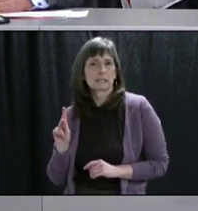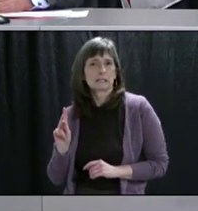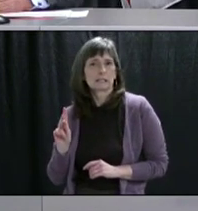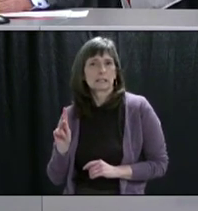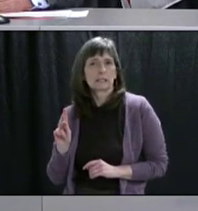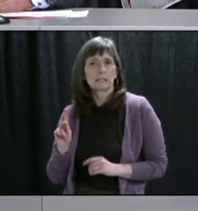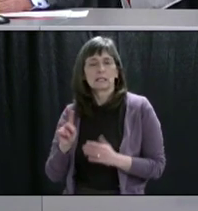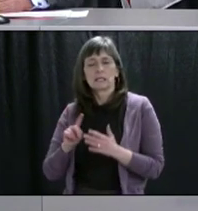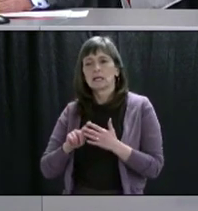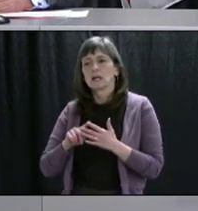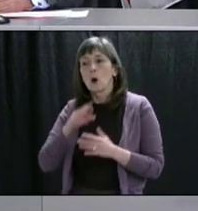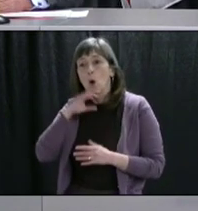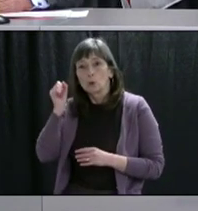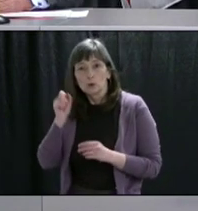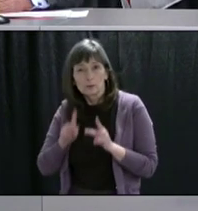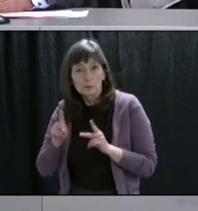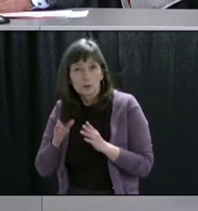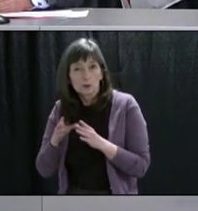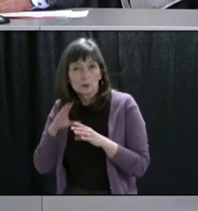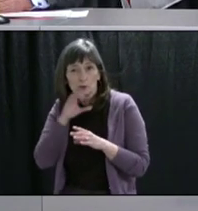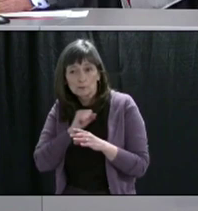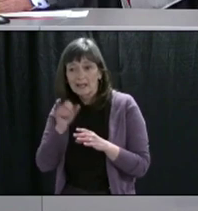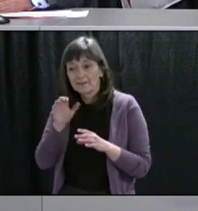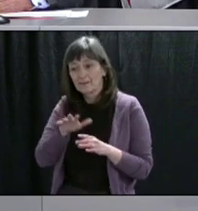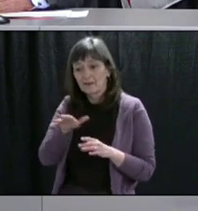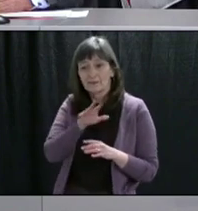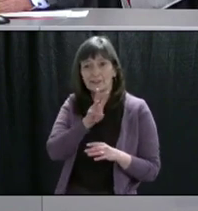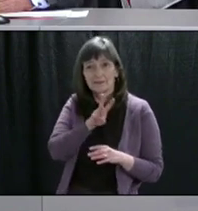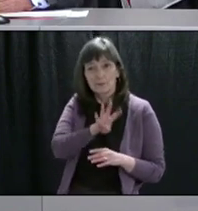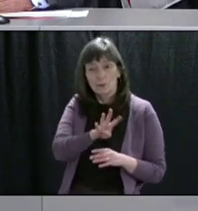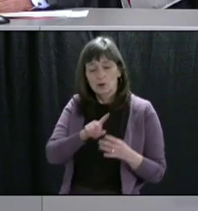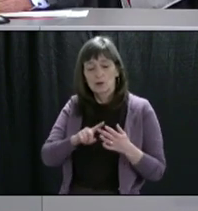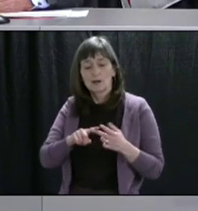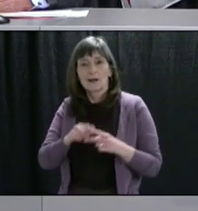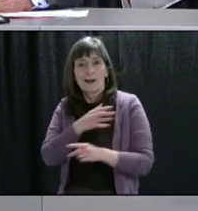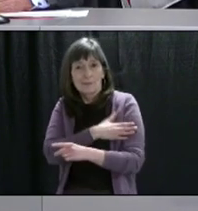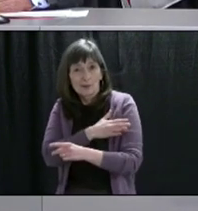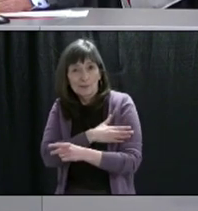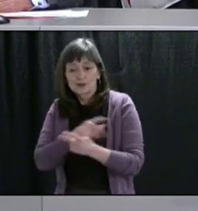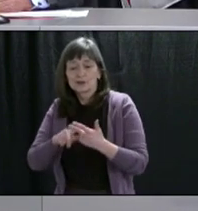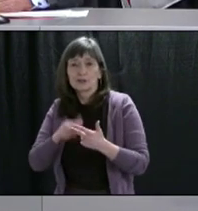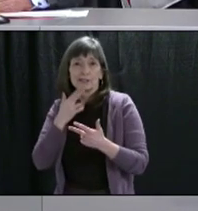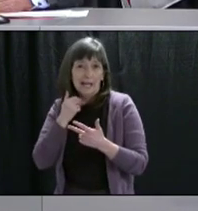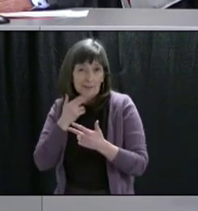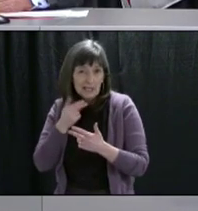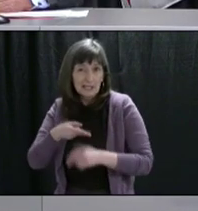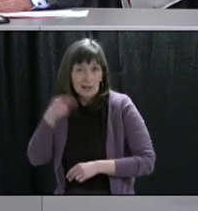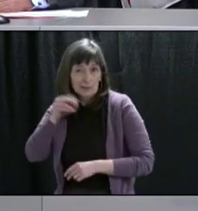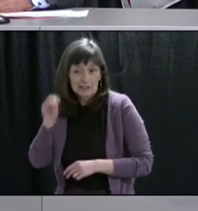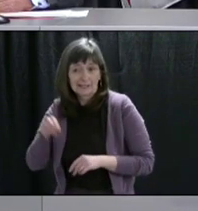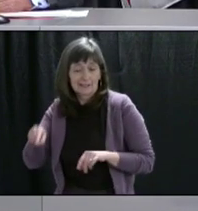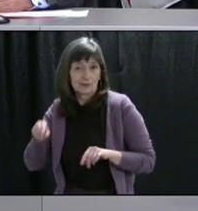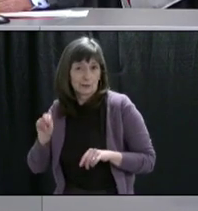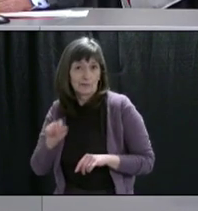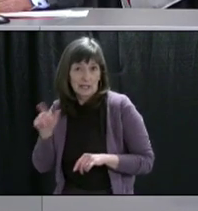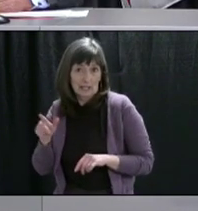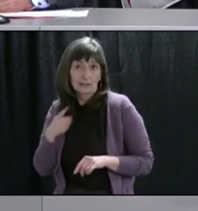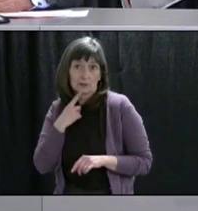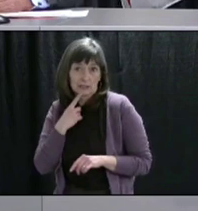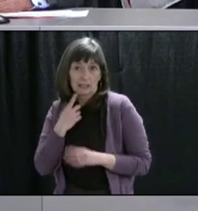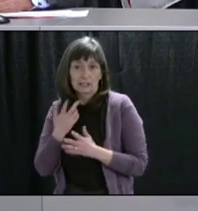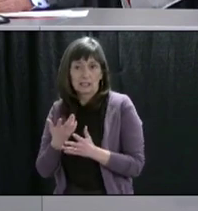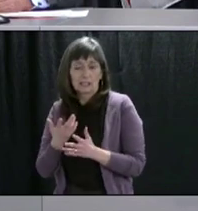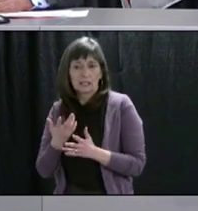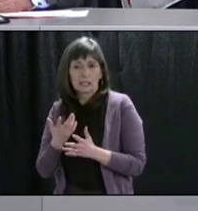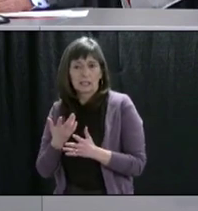age and aging population and the high prevalence of chronic conditions that are, you know, known to be risk factors of this illness. I mean, those